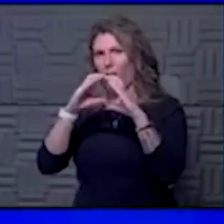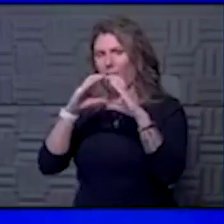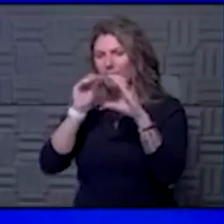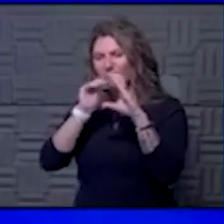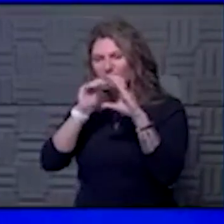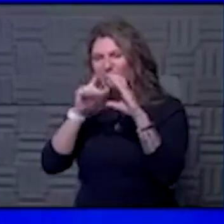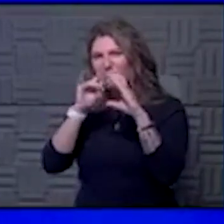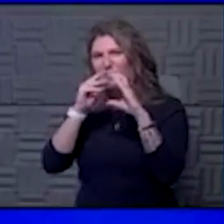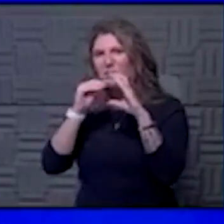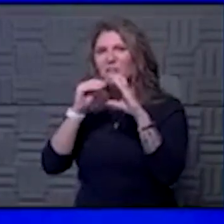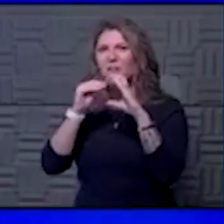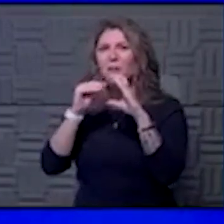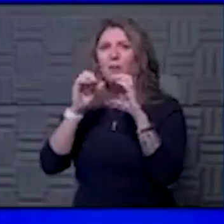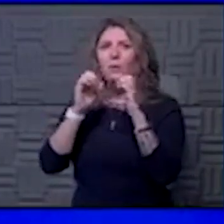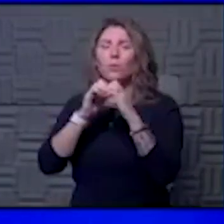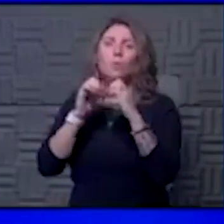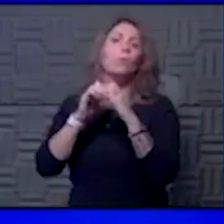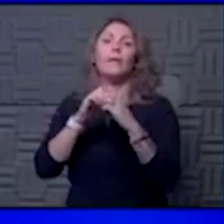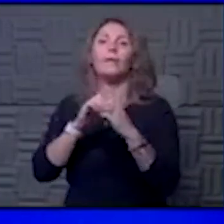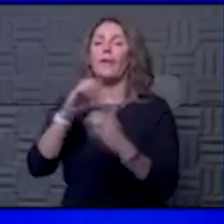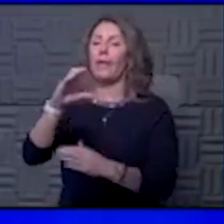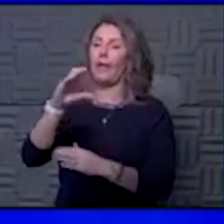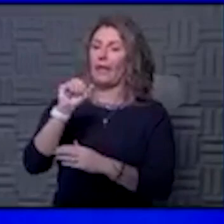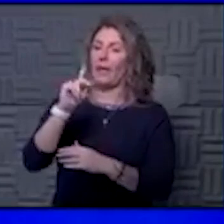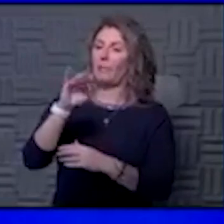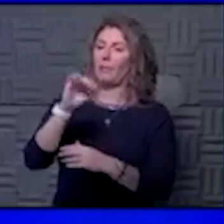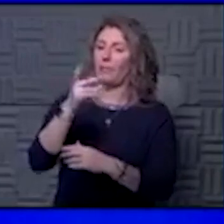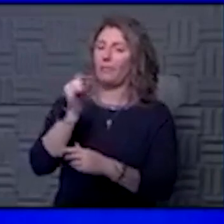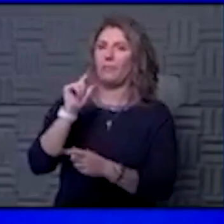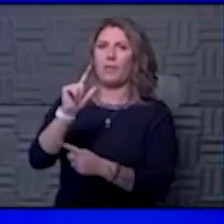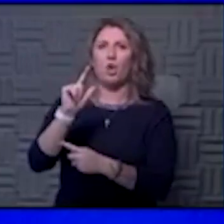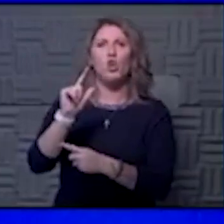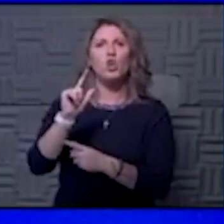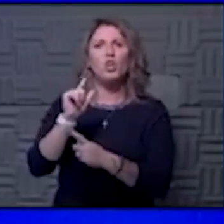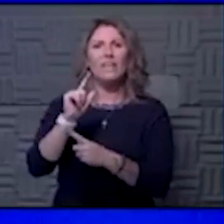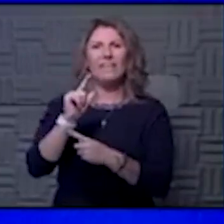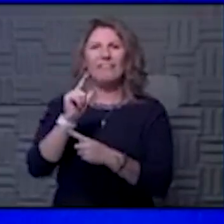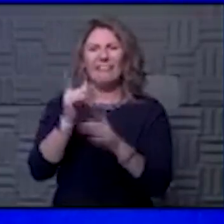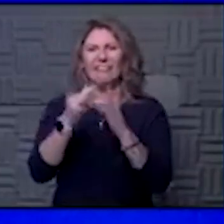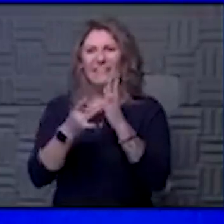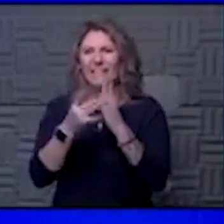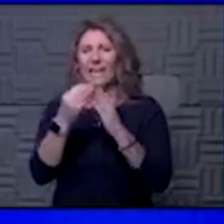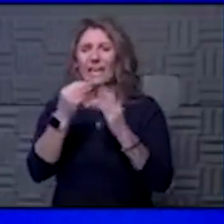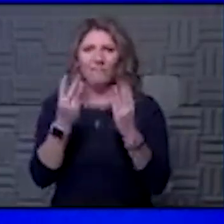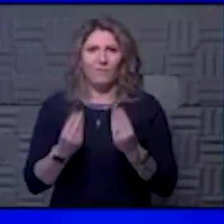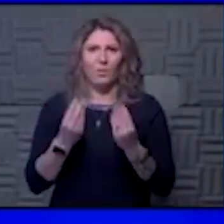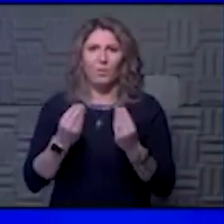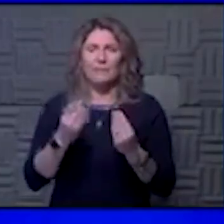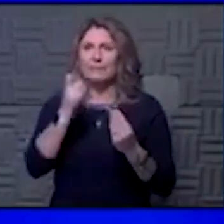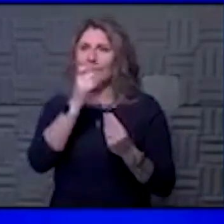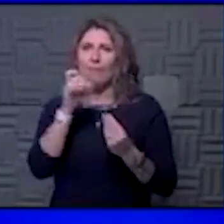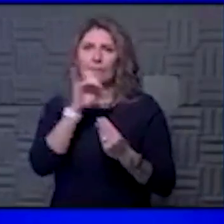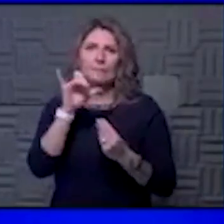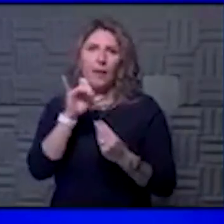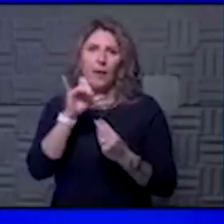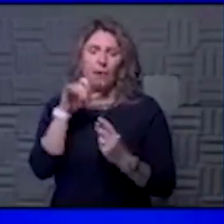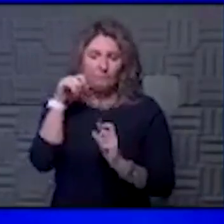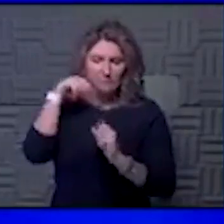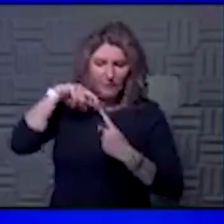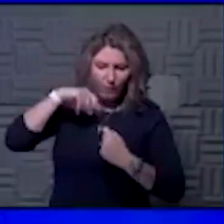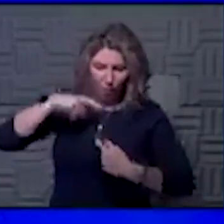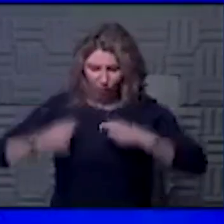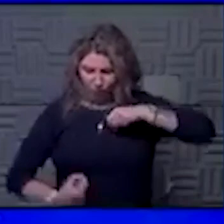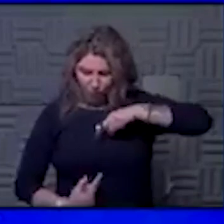capillary leak and fluids, essentially. It's not really the same signaling. It's not